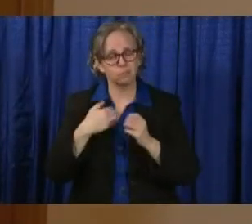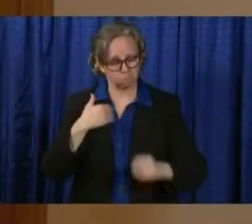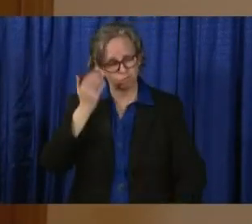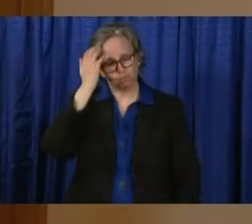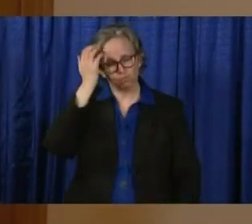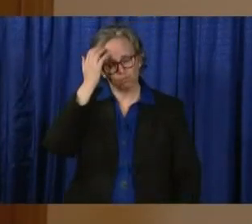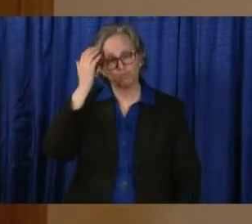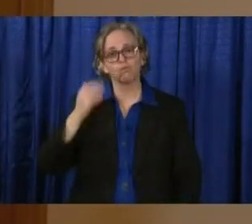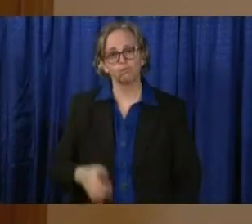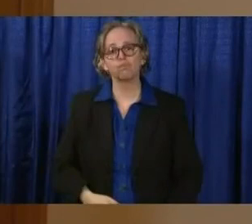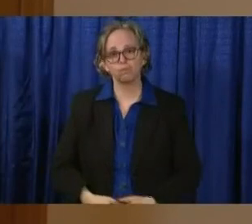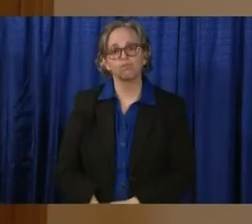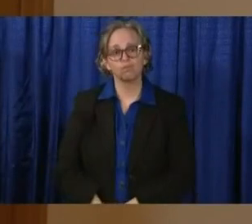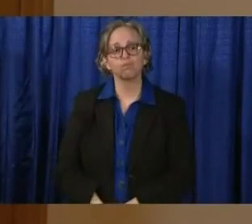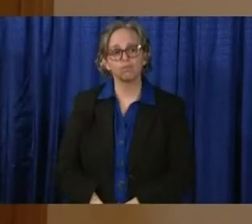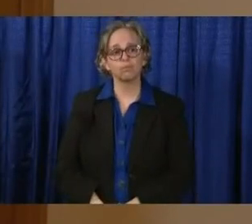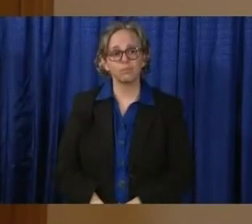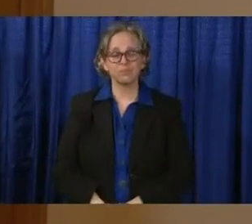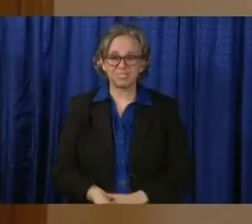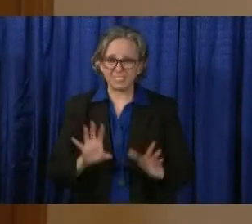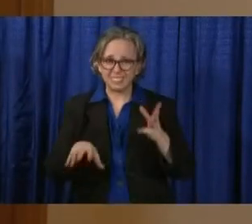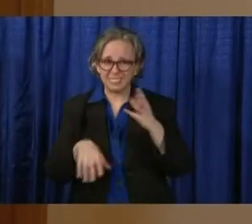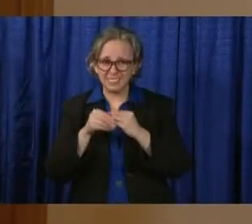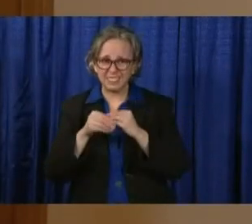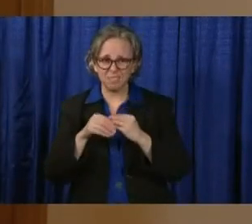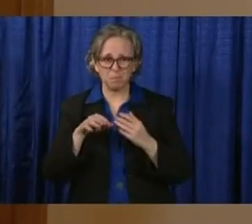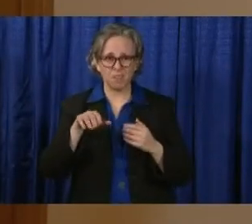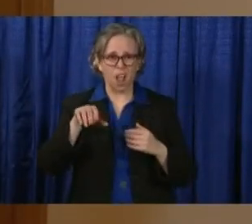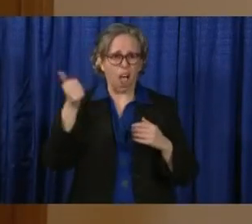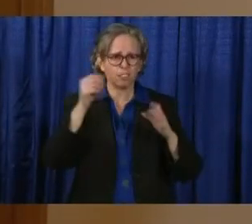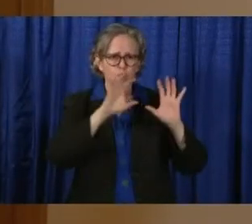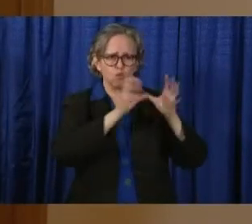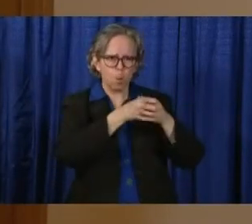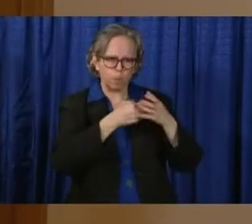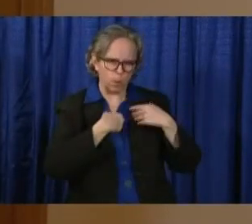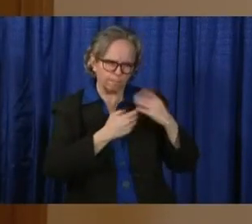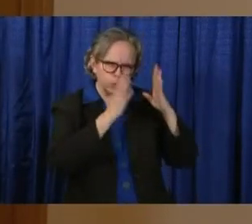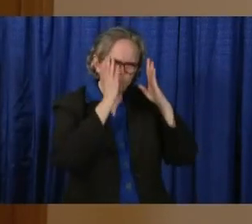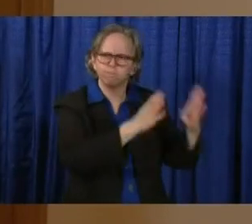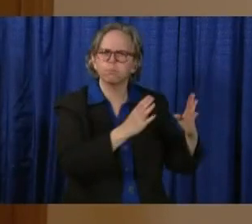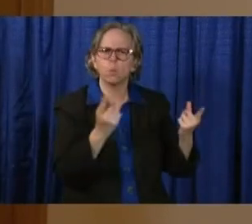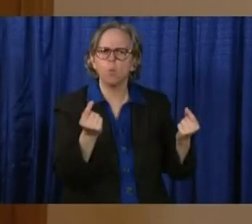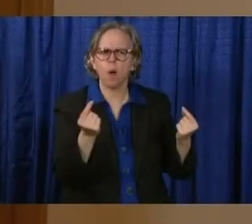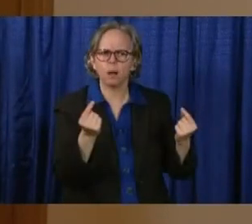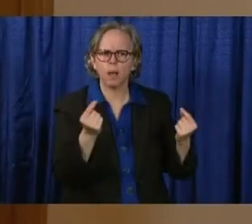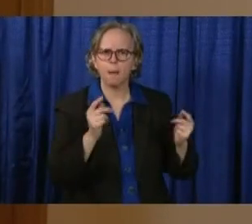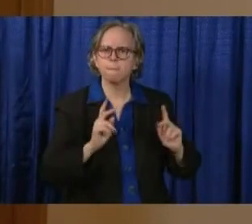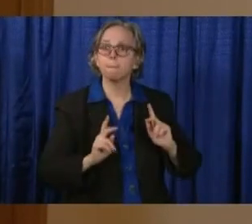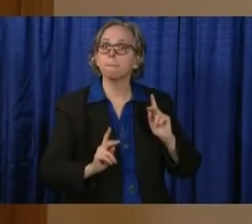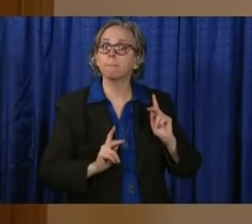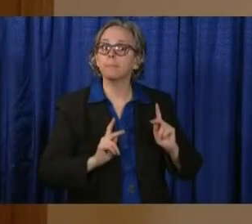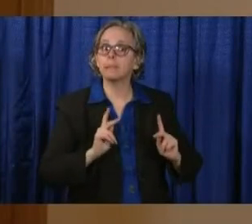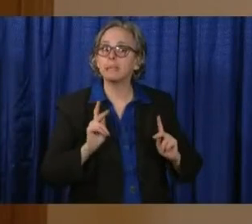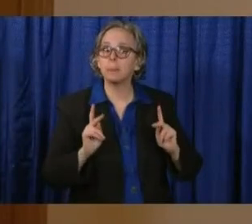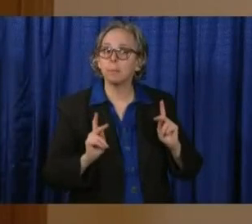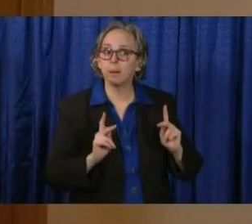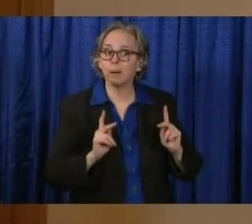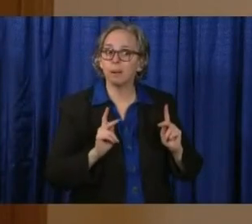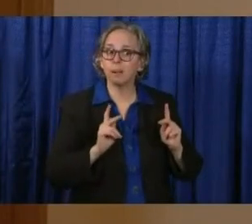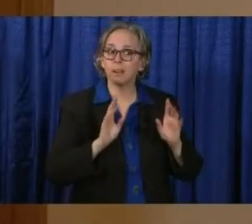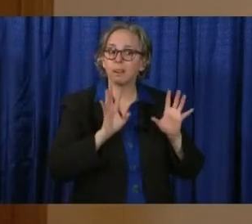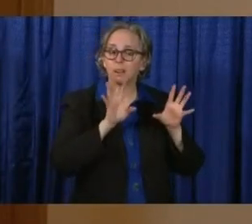I also want to say that another group that we have to think about are the folks in congregate settings. As the governor shared,